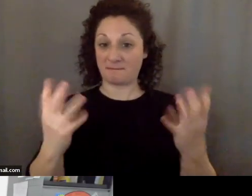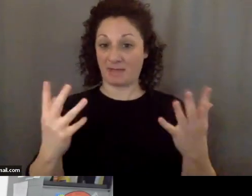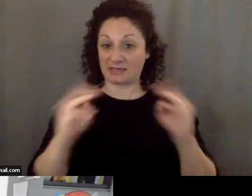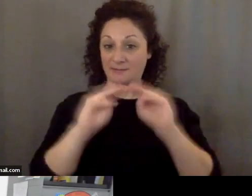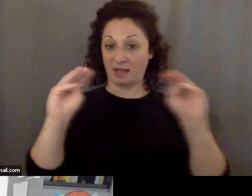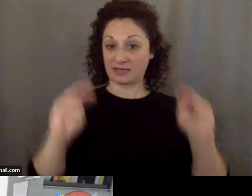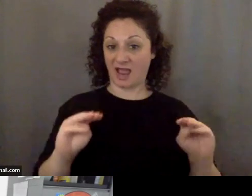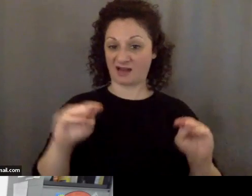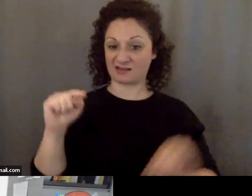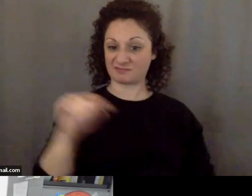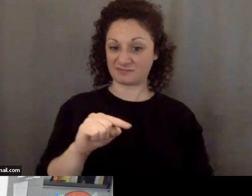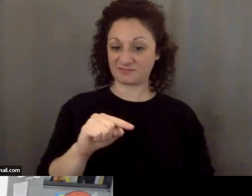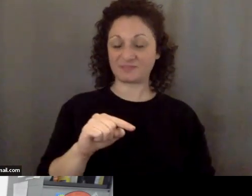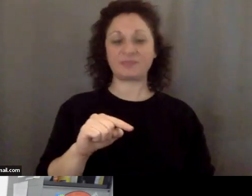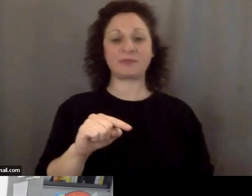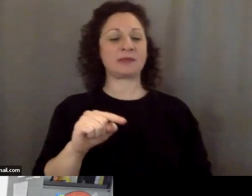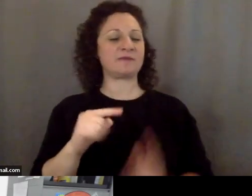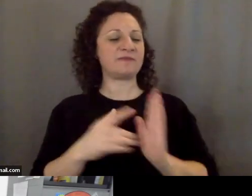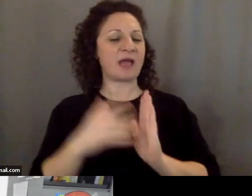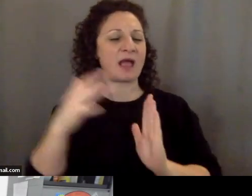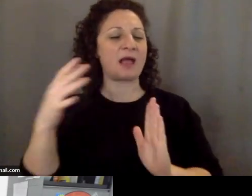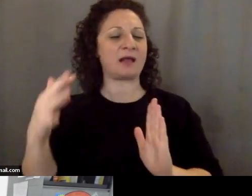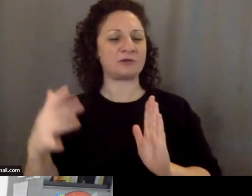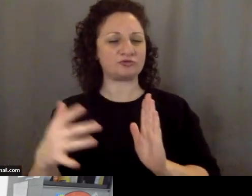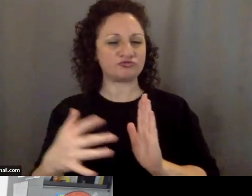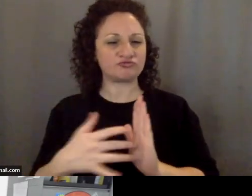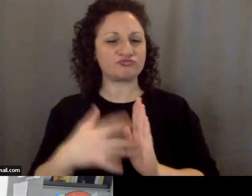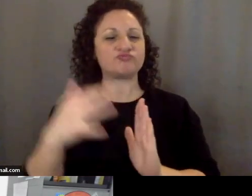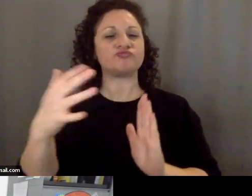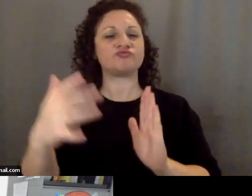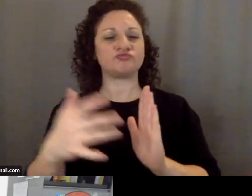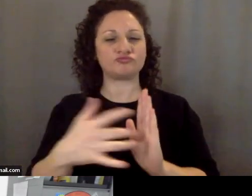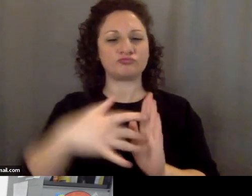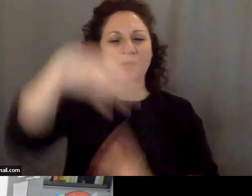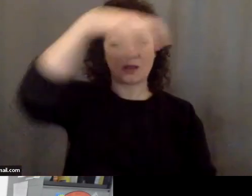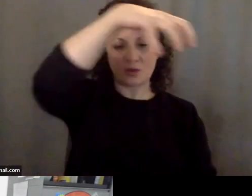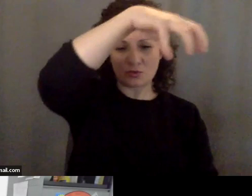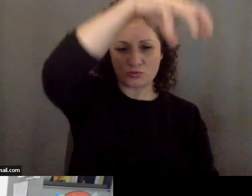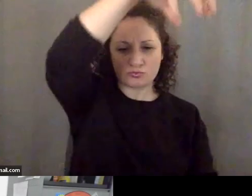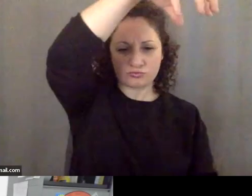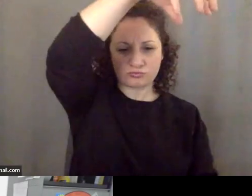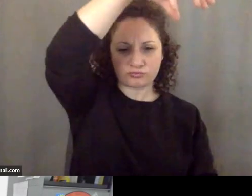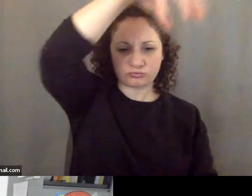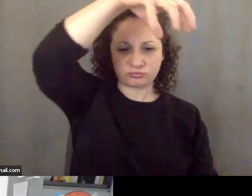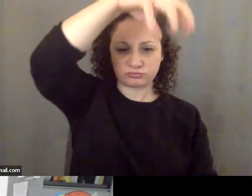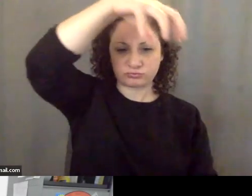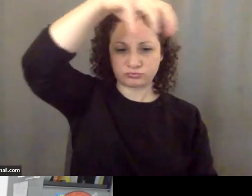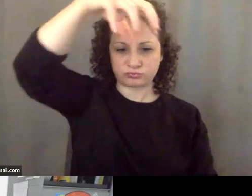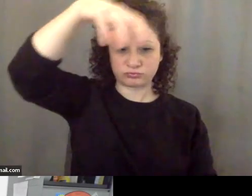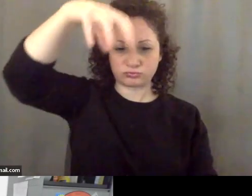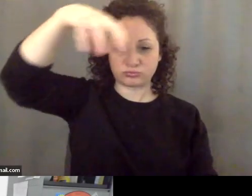And then eventually it goes to where the administration